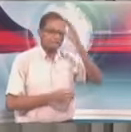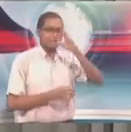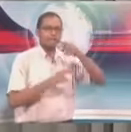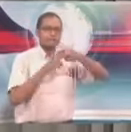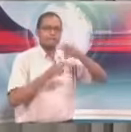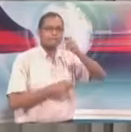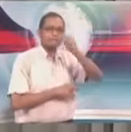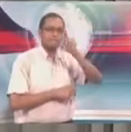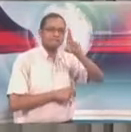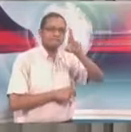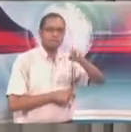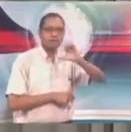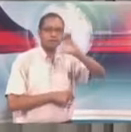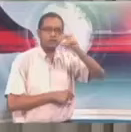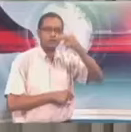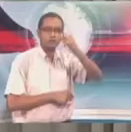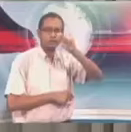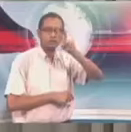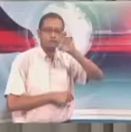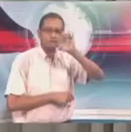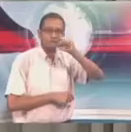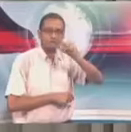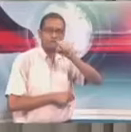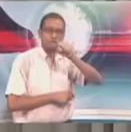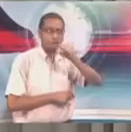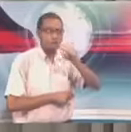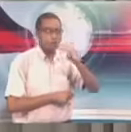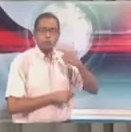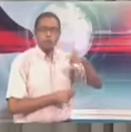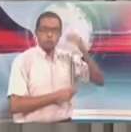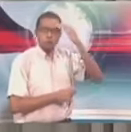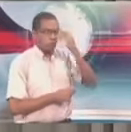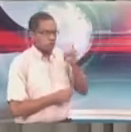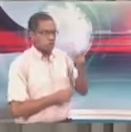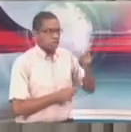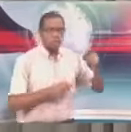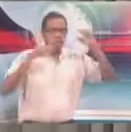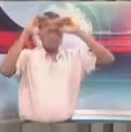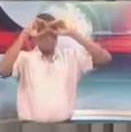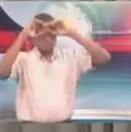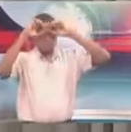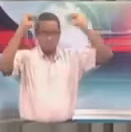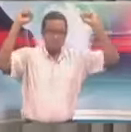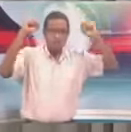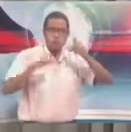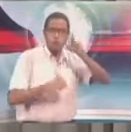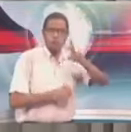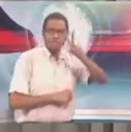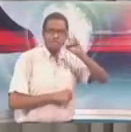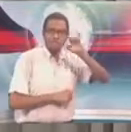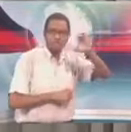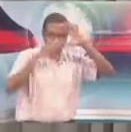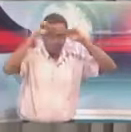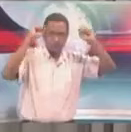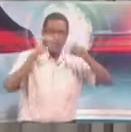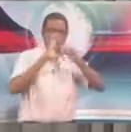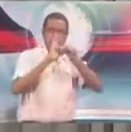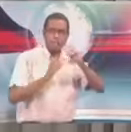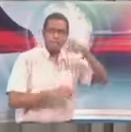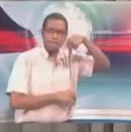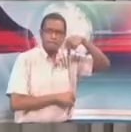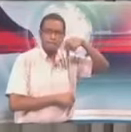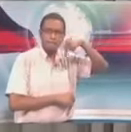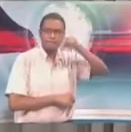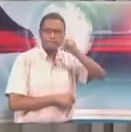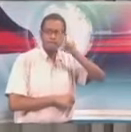to us as any Vice President or President of PEDAVSA. In fact, at the time, we've subsequently found out he was on a